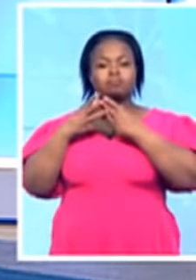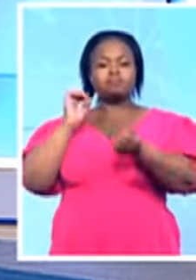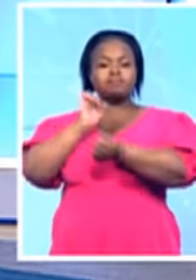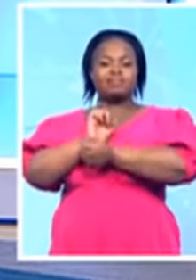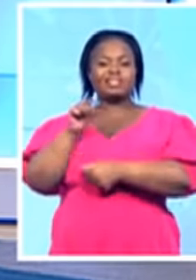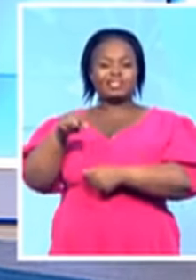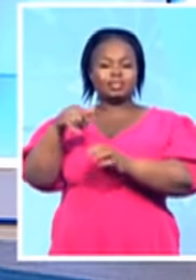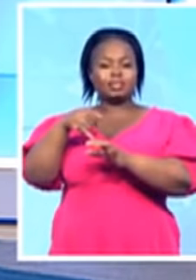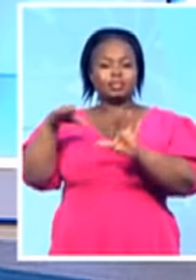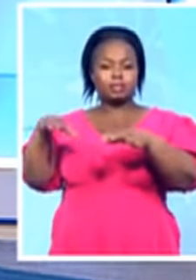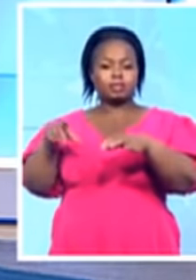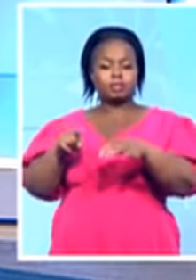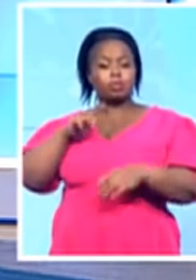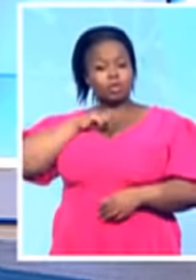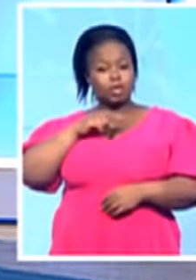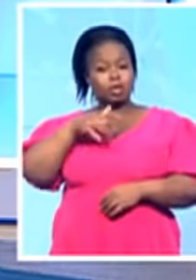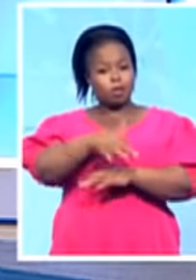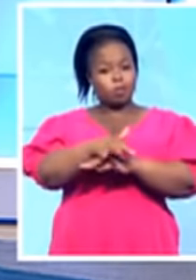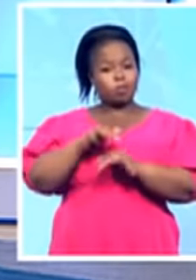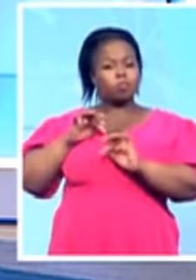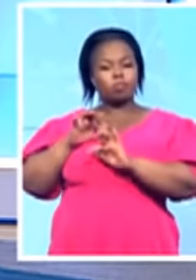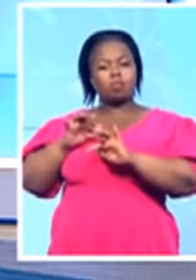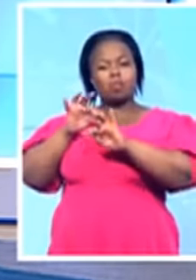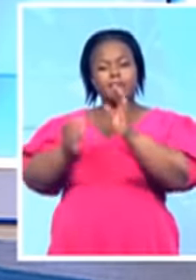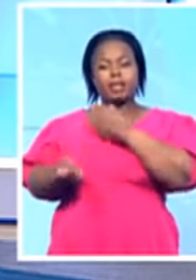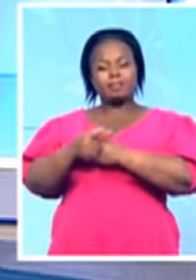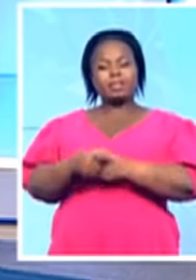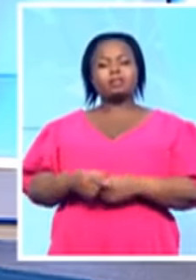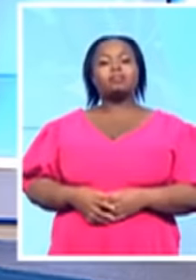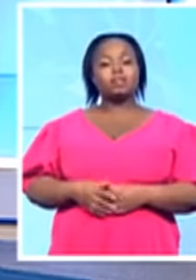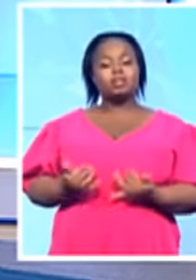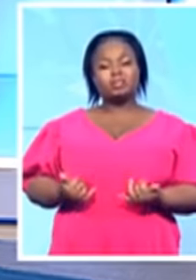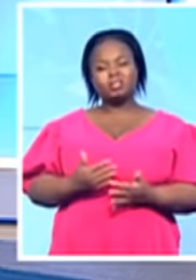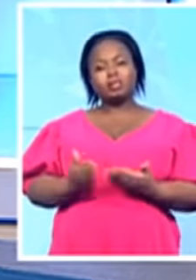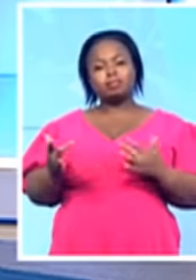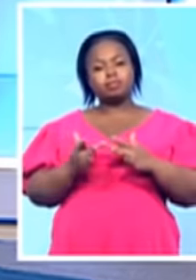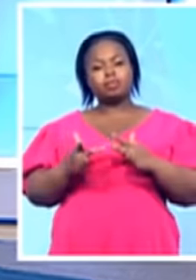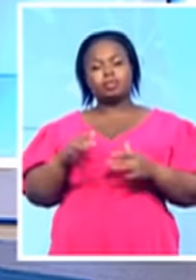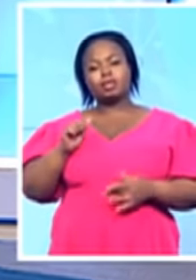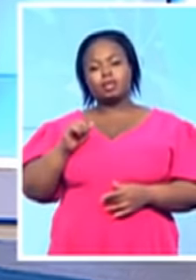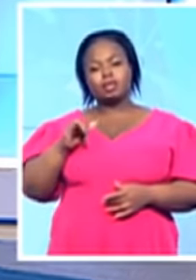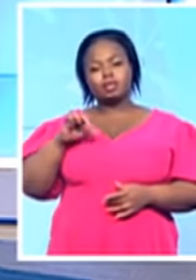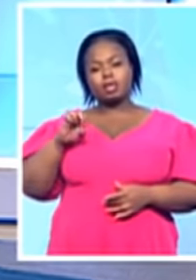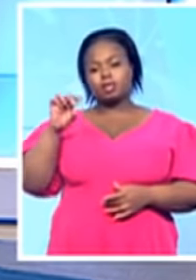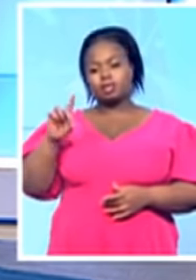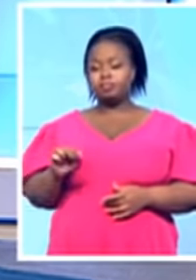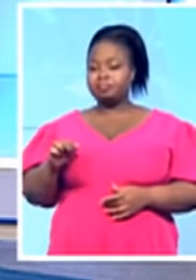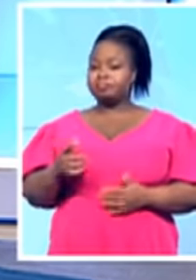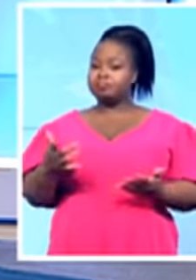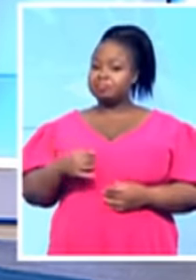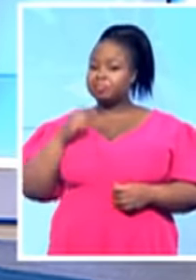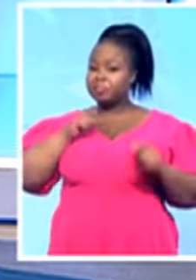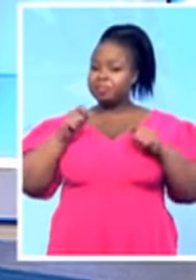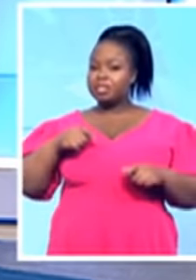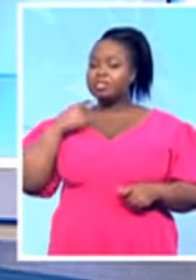action, and not too far from there. We got some context from Ayanda in terms of what people are saying, the sentiment on the ground. What